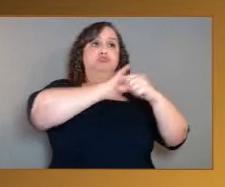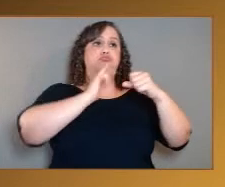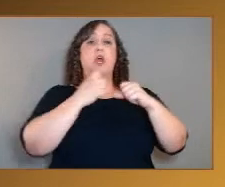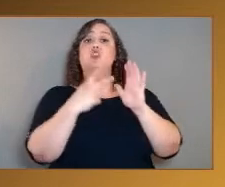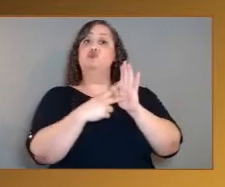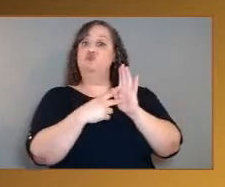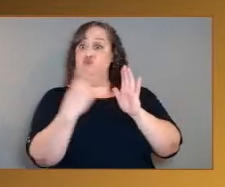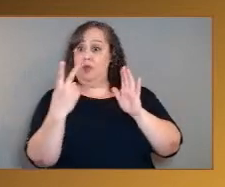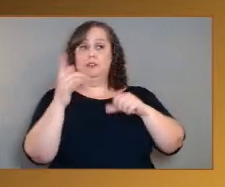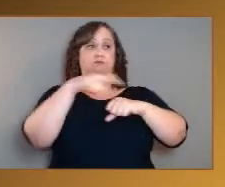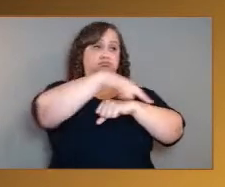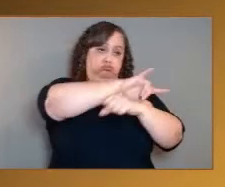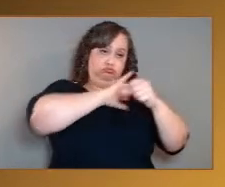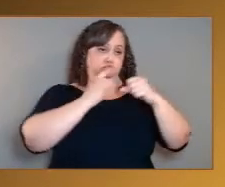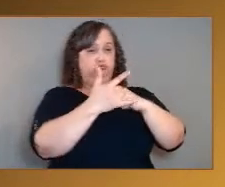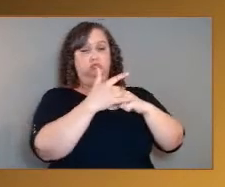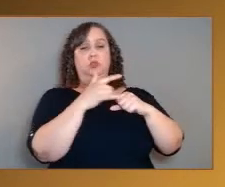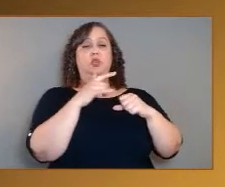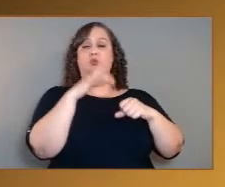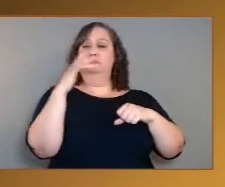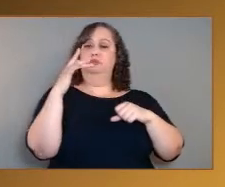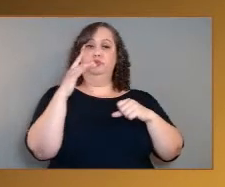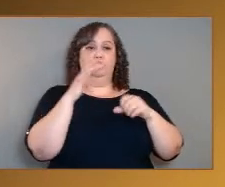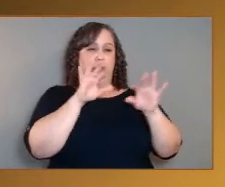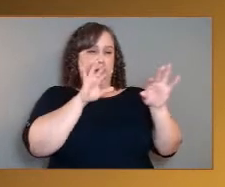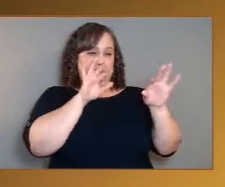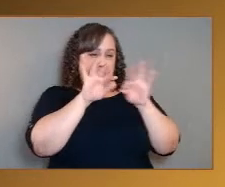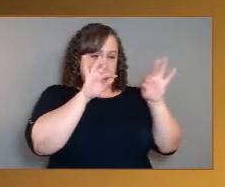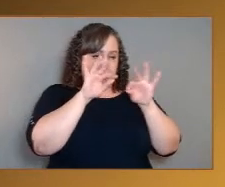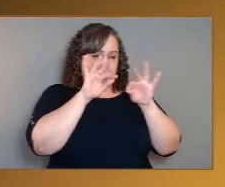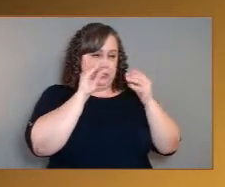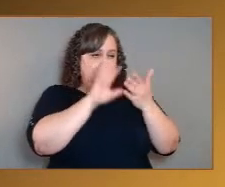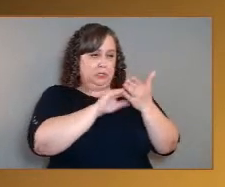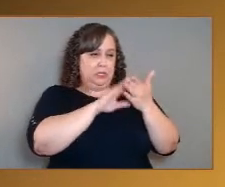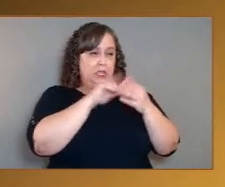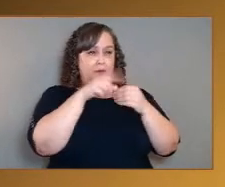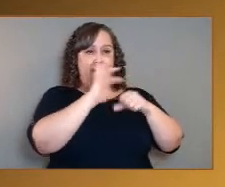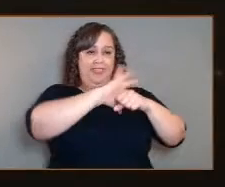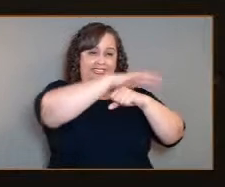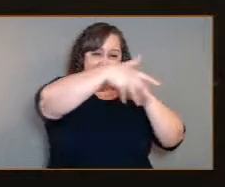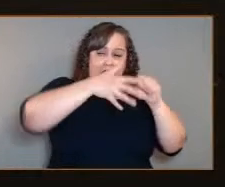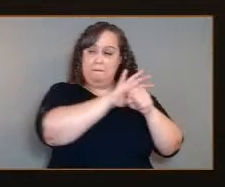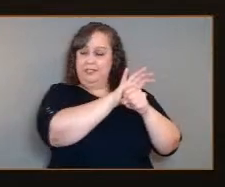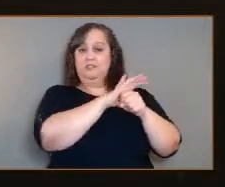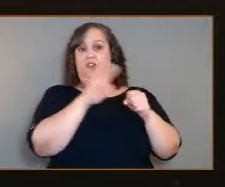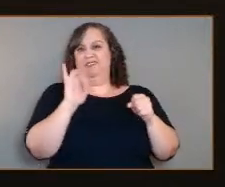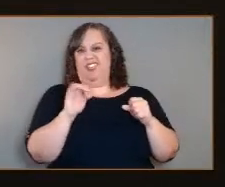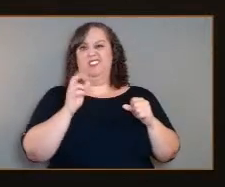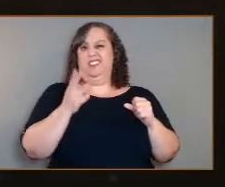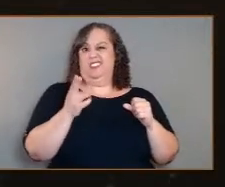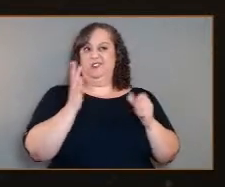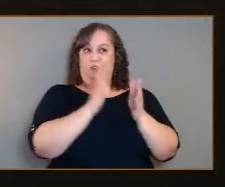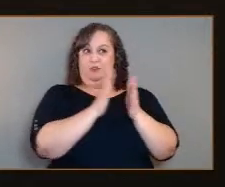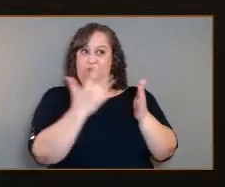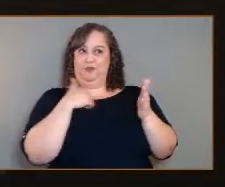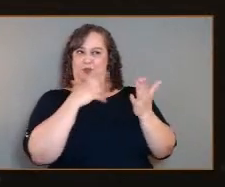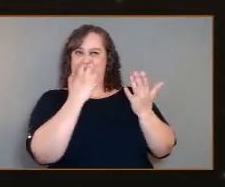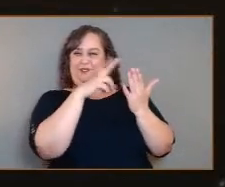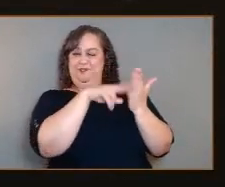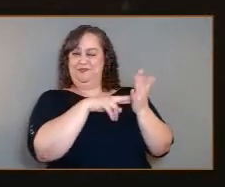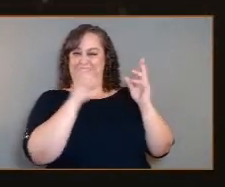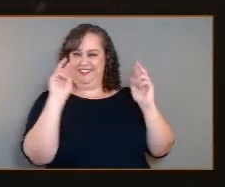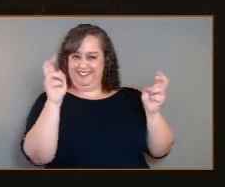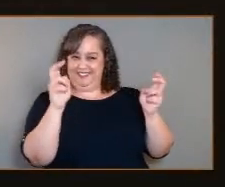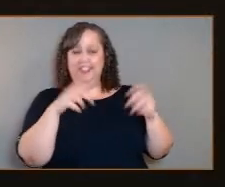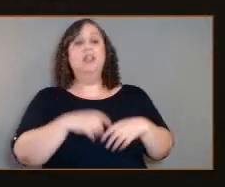data. We're all about the atmosphere. We think that's the history book of Venus that we want to read. And so we make these maps of cloud motions. We'll look at the atmosphere